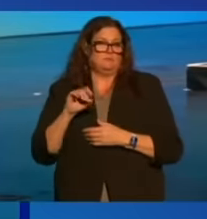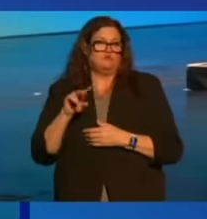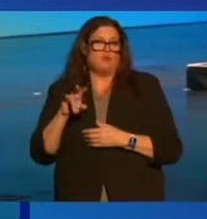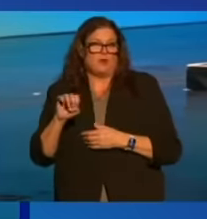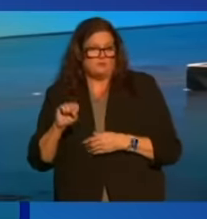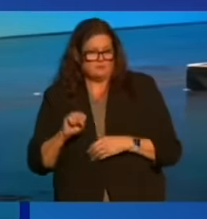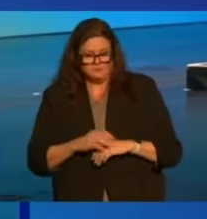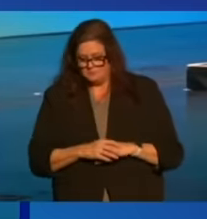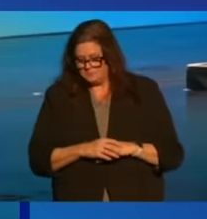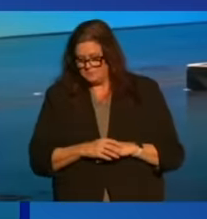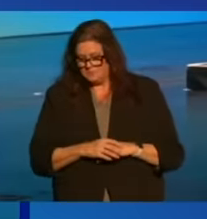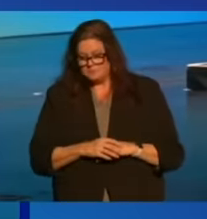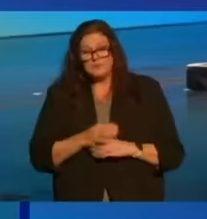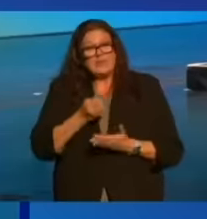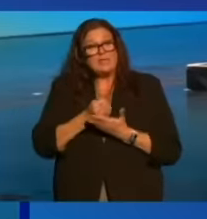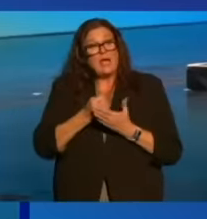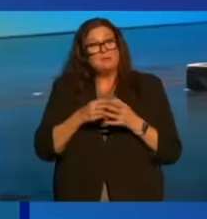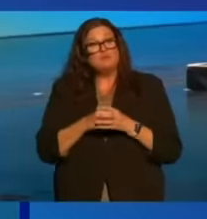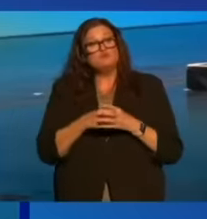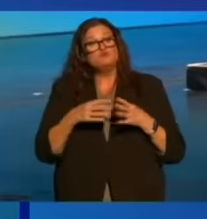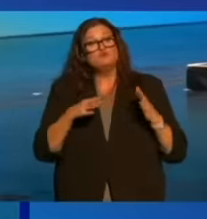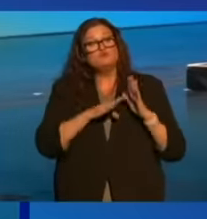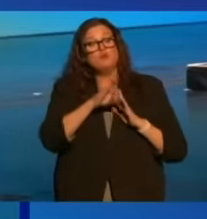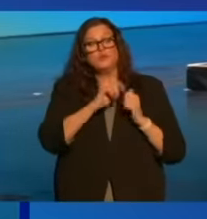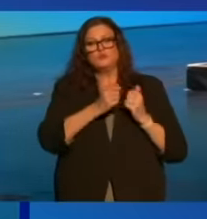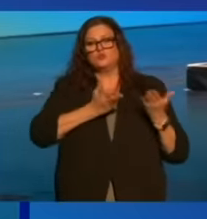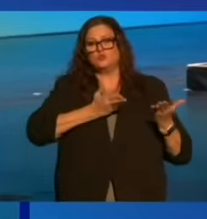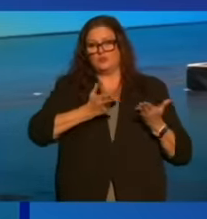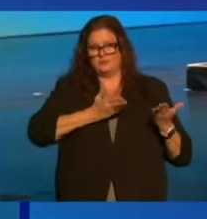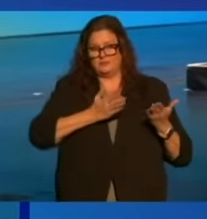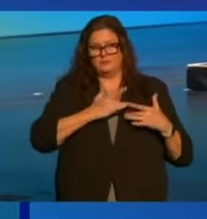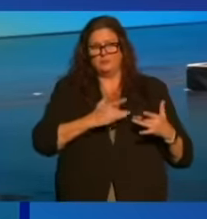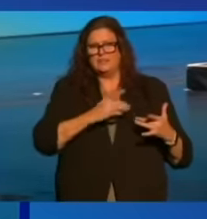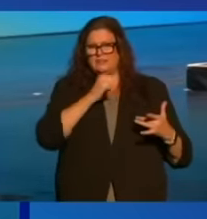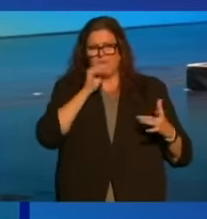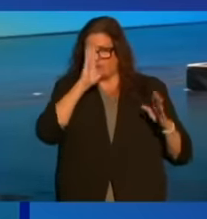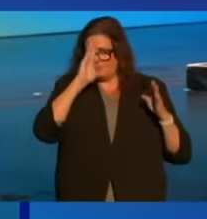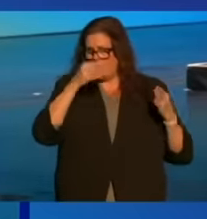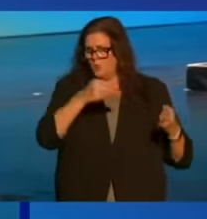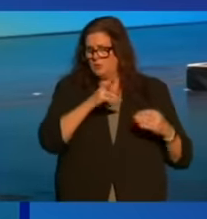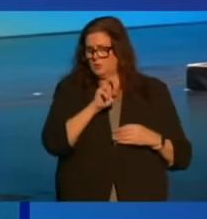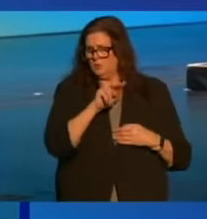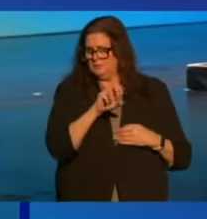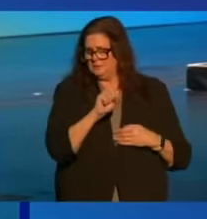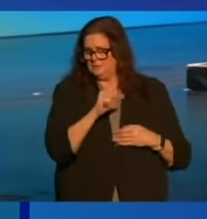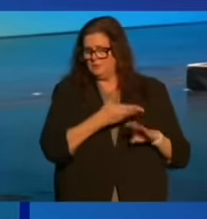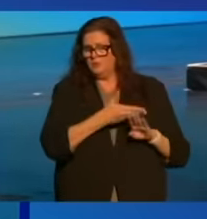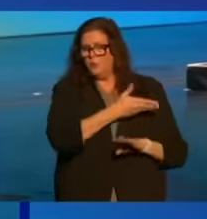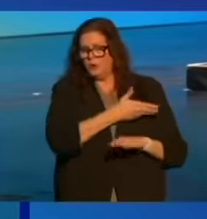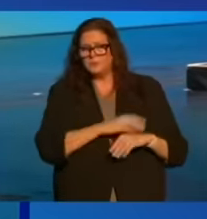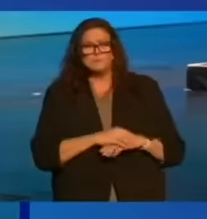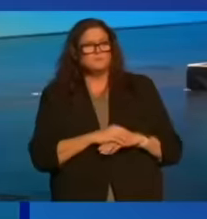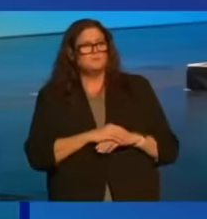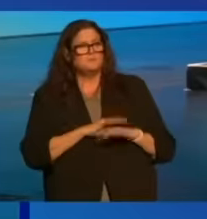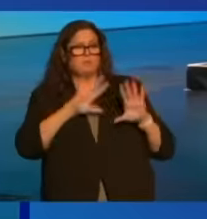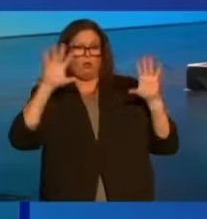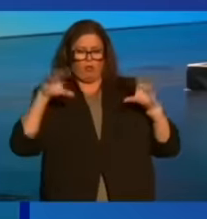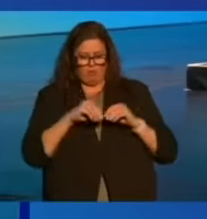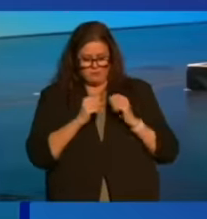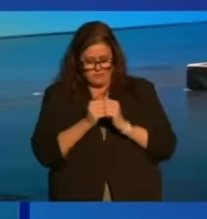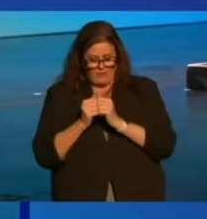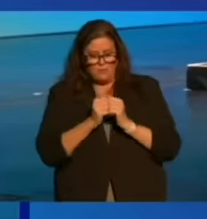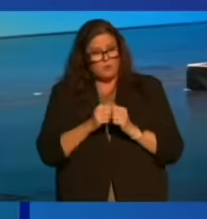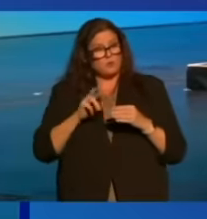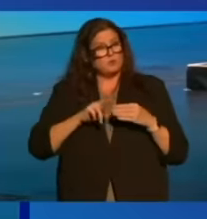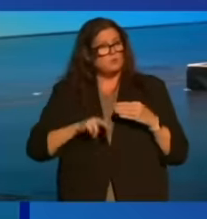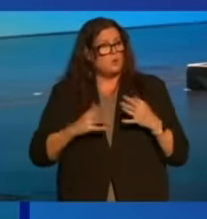Meanwhile, the economy grew primarily in the service sector, which traditionally hadn't been the focus of unions. Take that all together, and